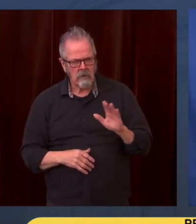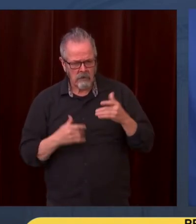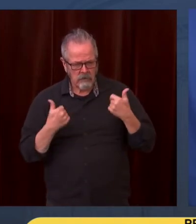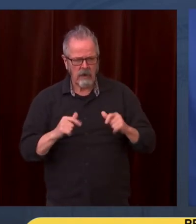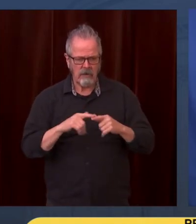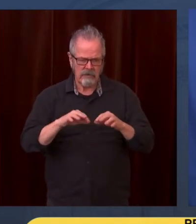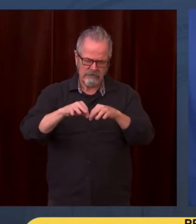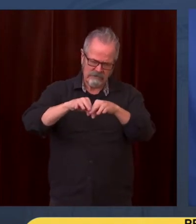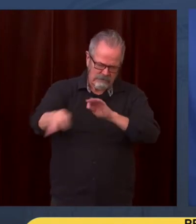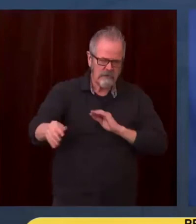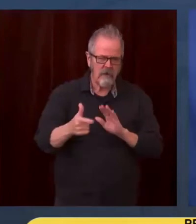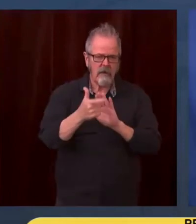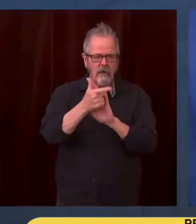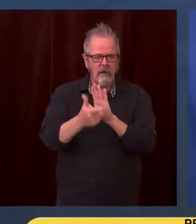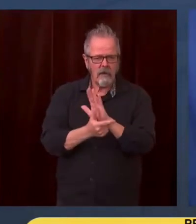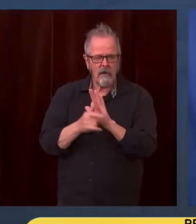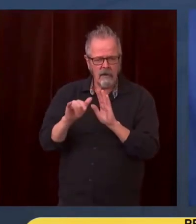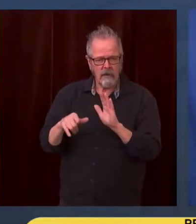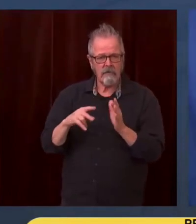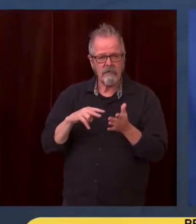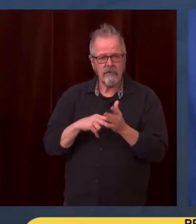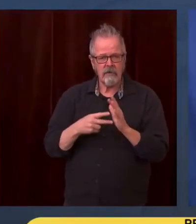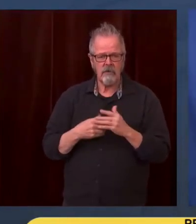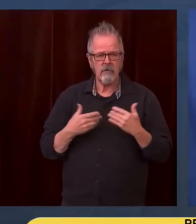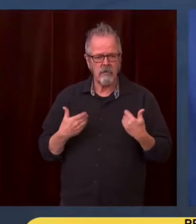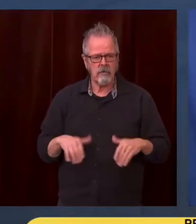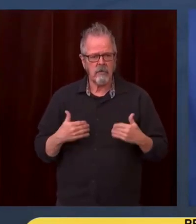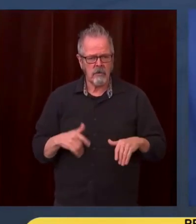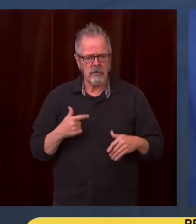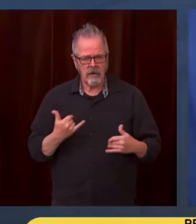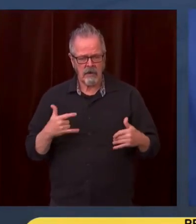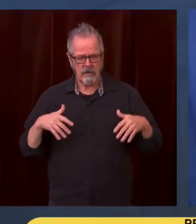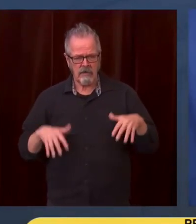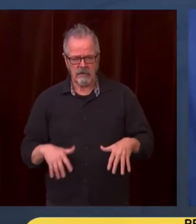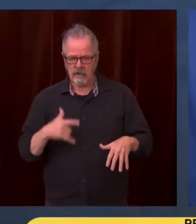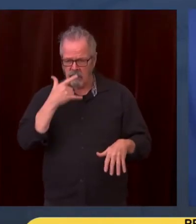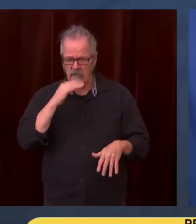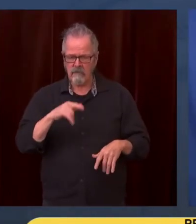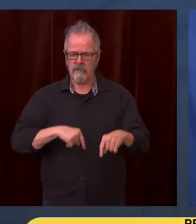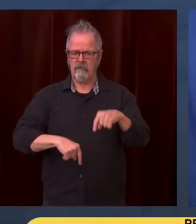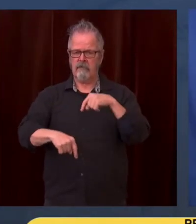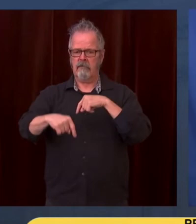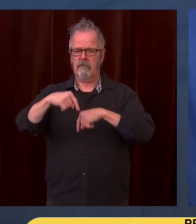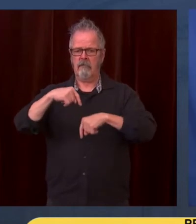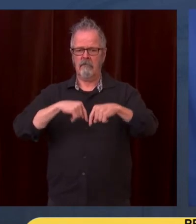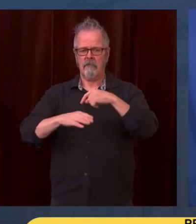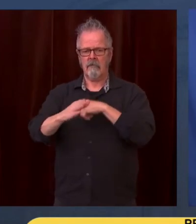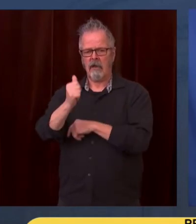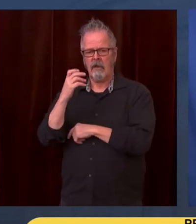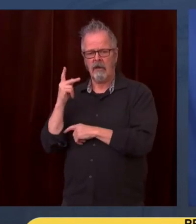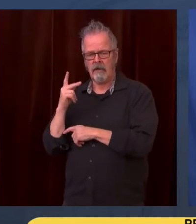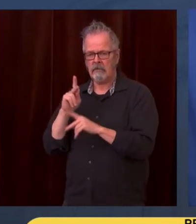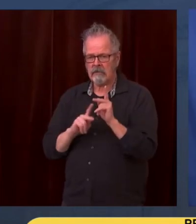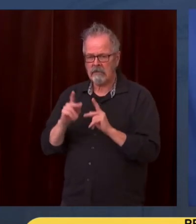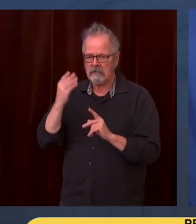Roe decision. So I am blowing the alarm in our state about this so